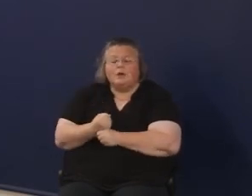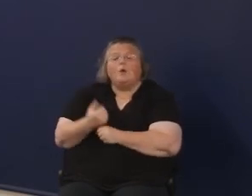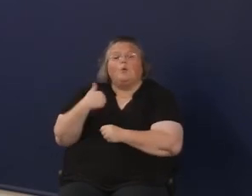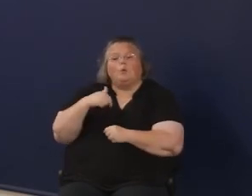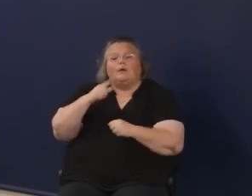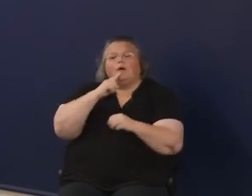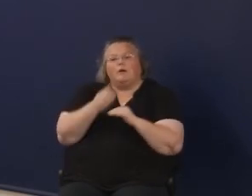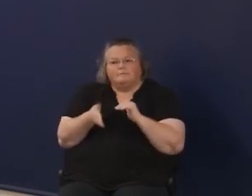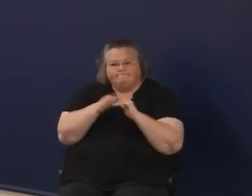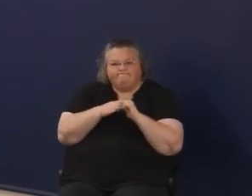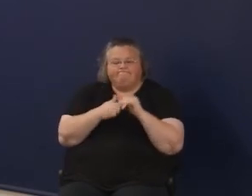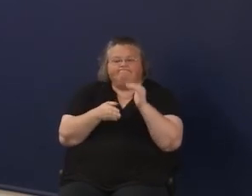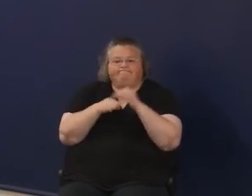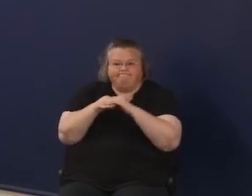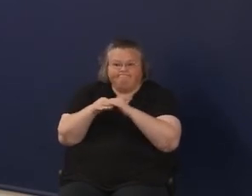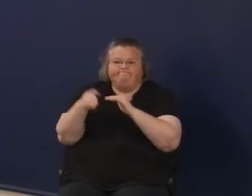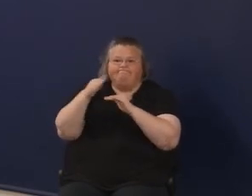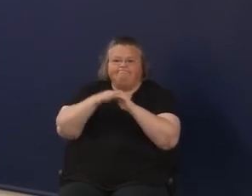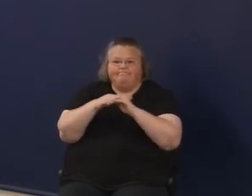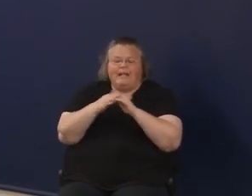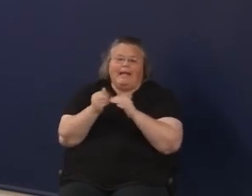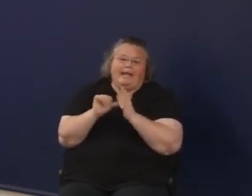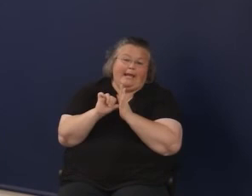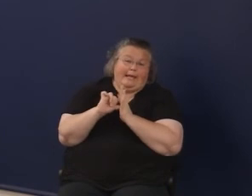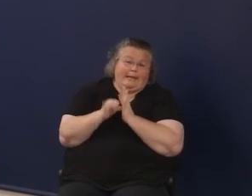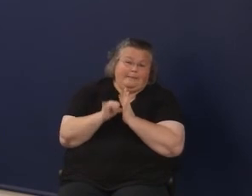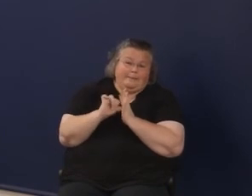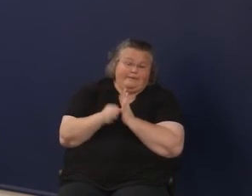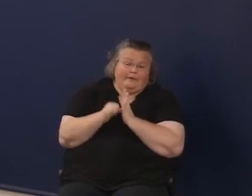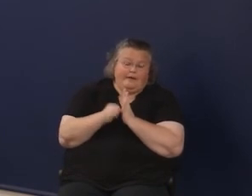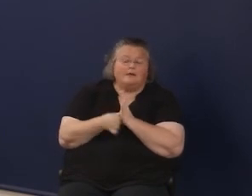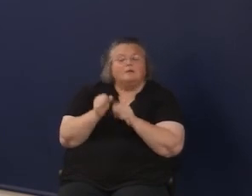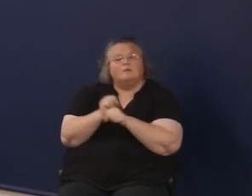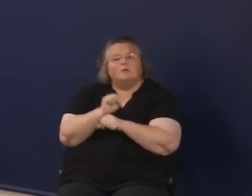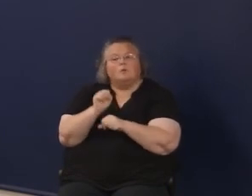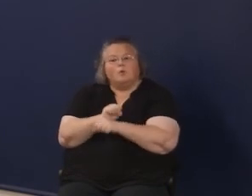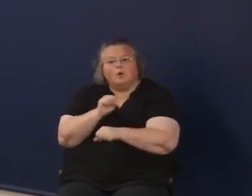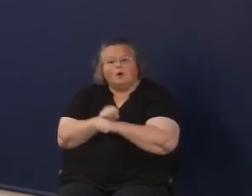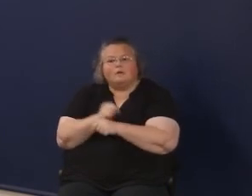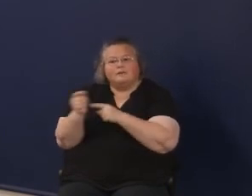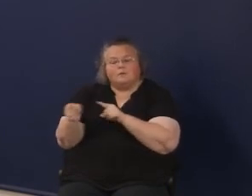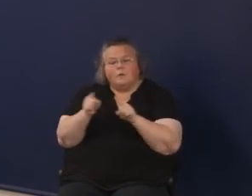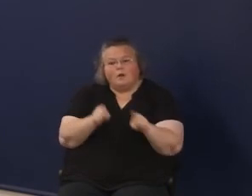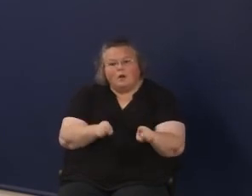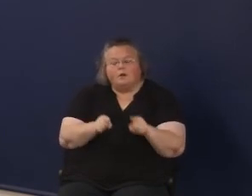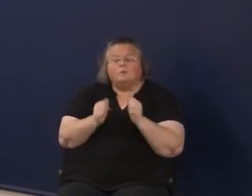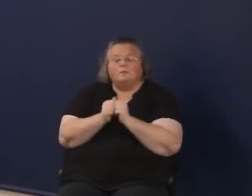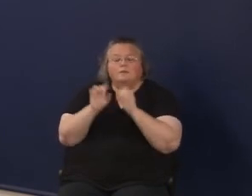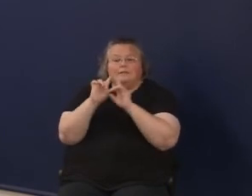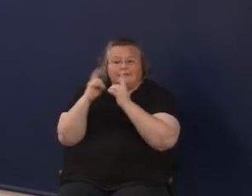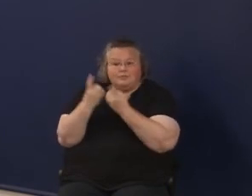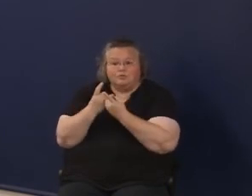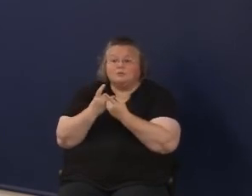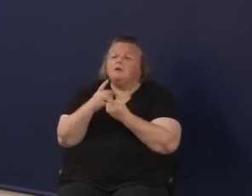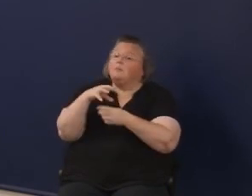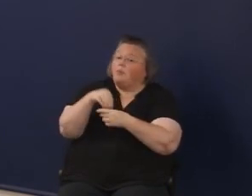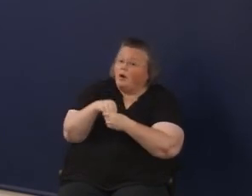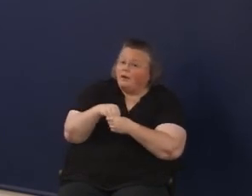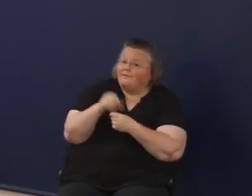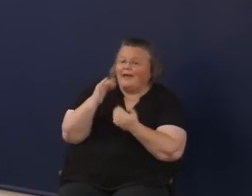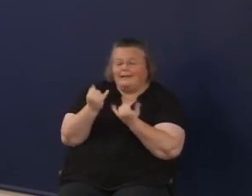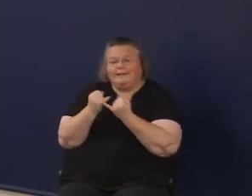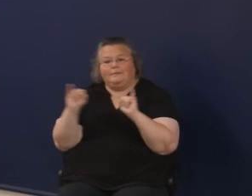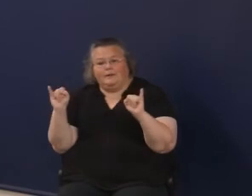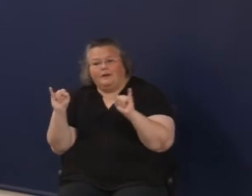building on and amplifying the work that's happened in different districts that are part of or independent from consortia.